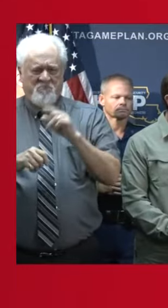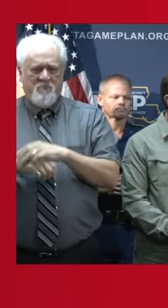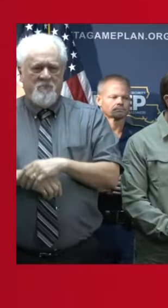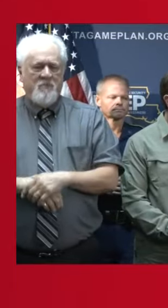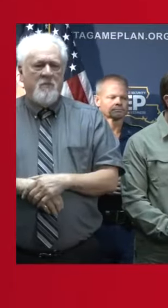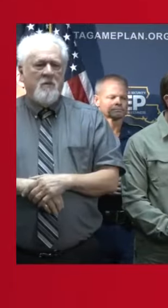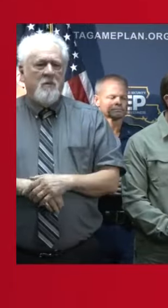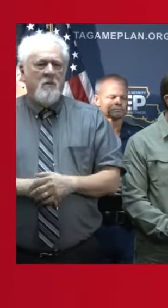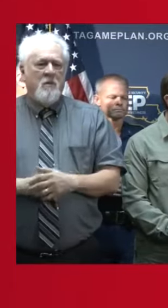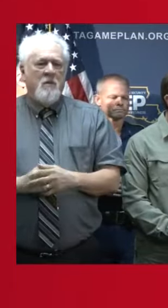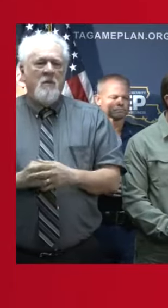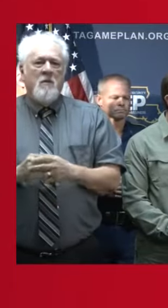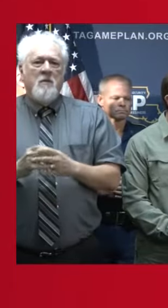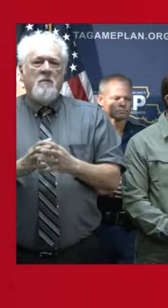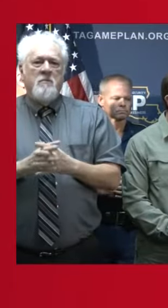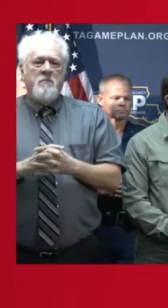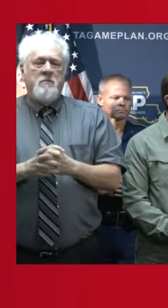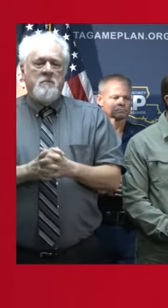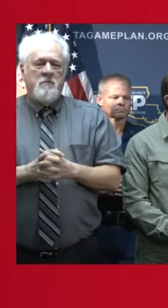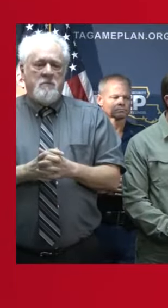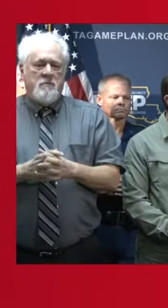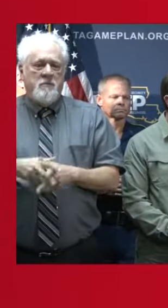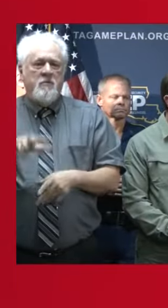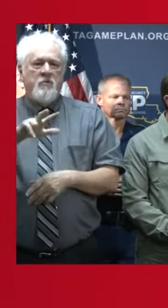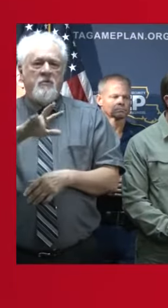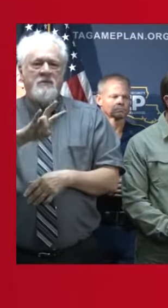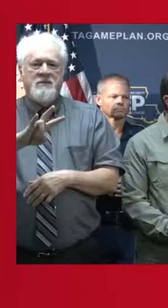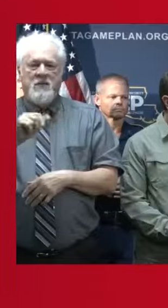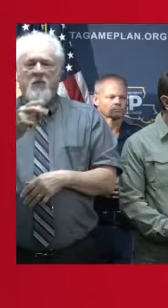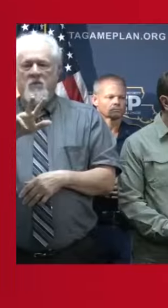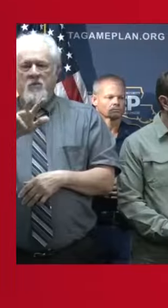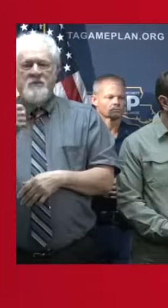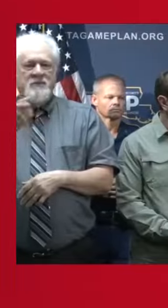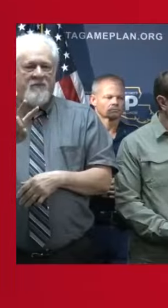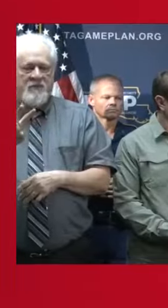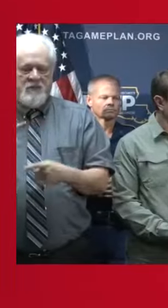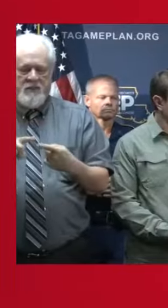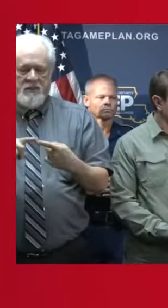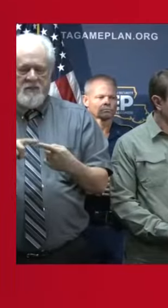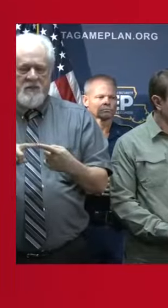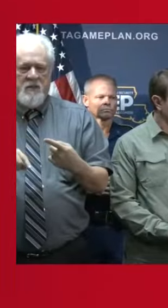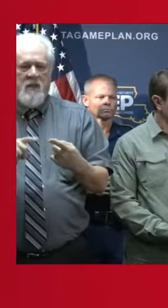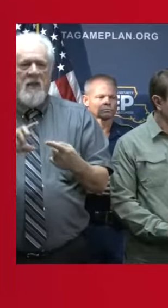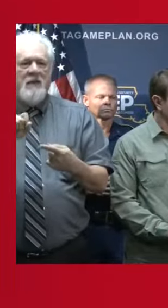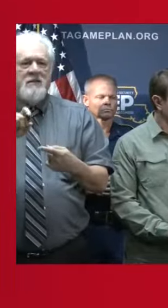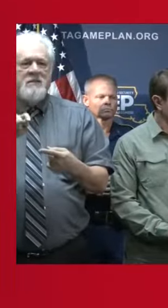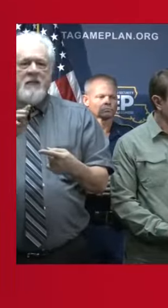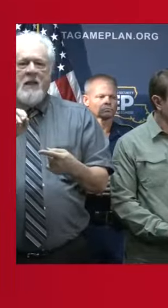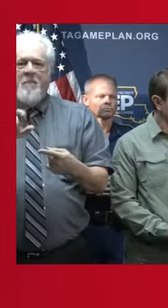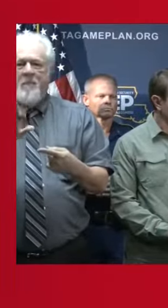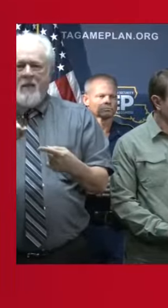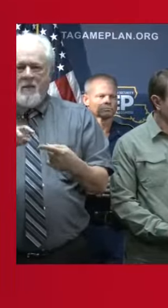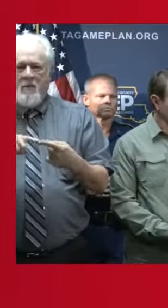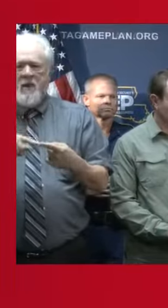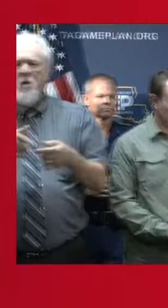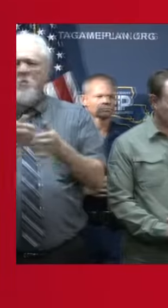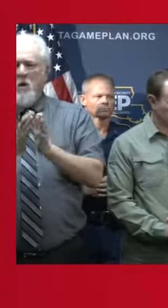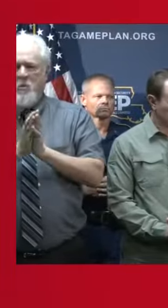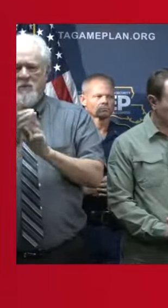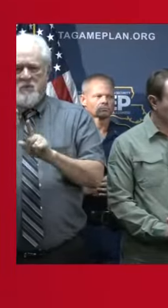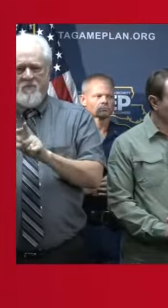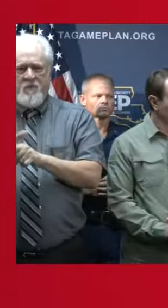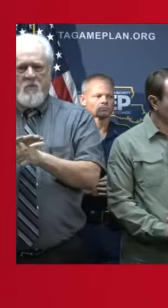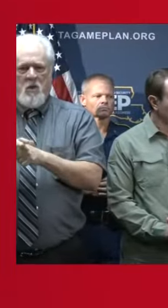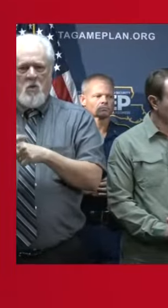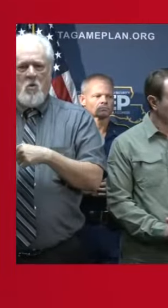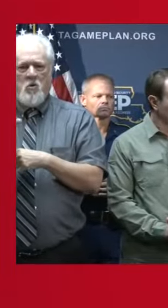So we've got, I know it's 317 in St. Mary Parish, which was requested by the locals.